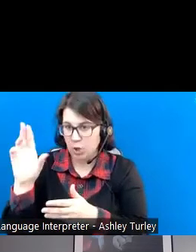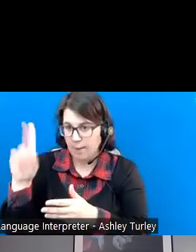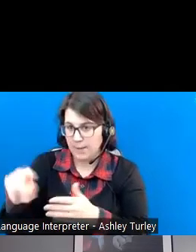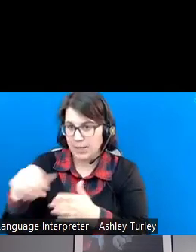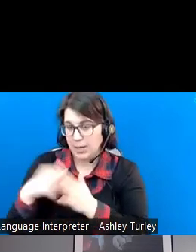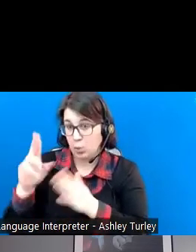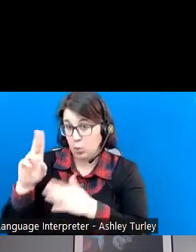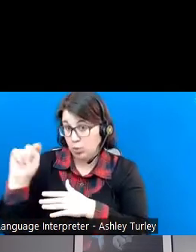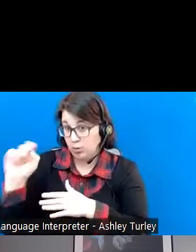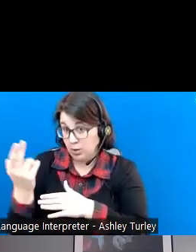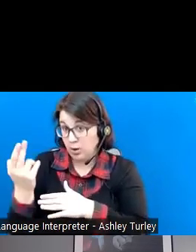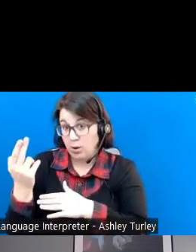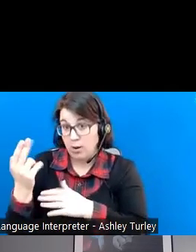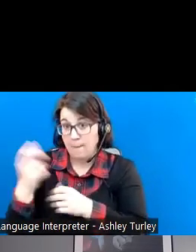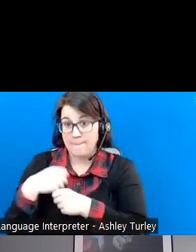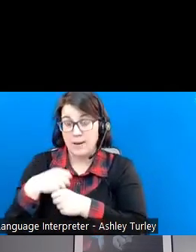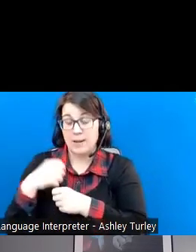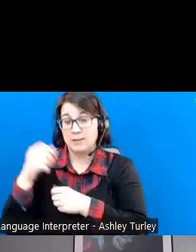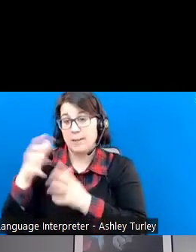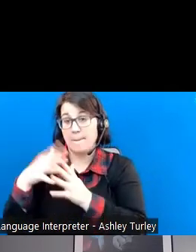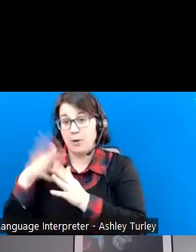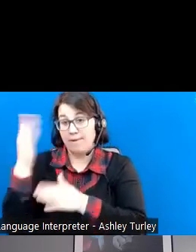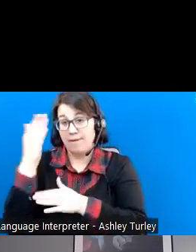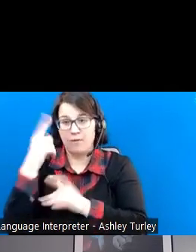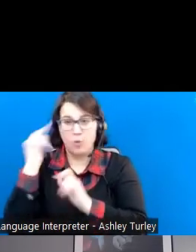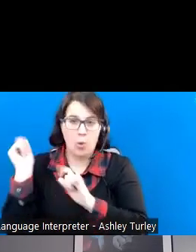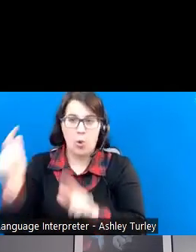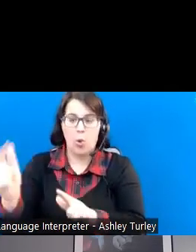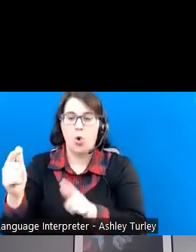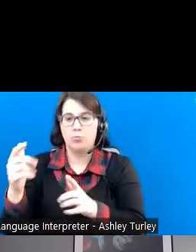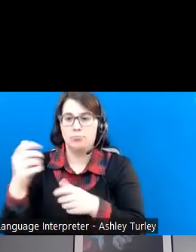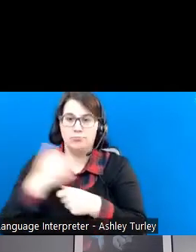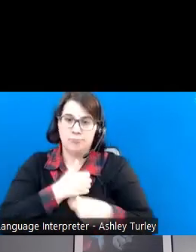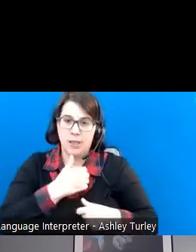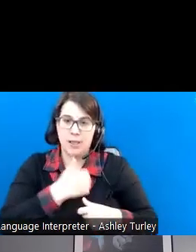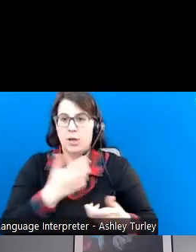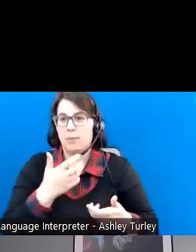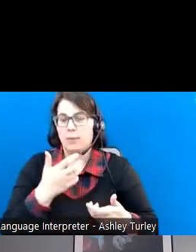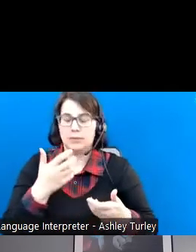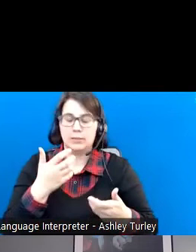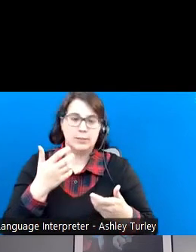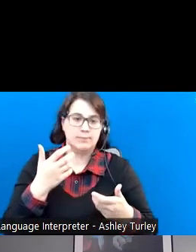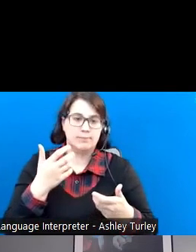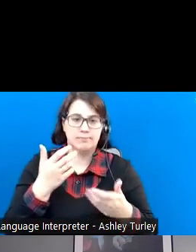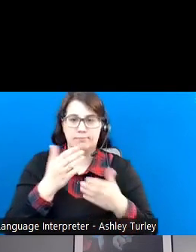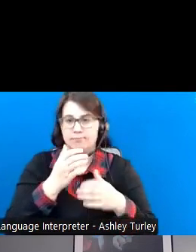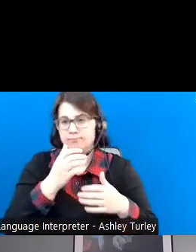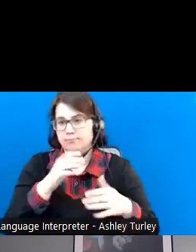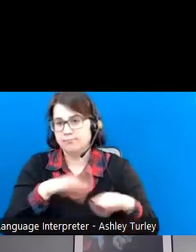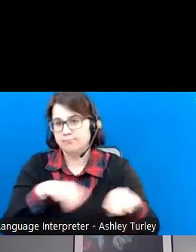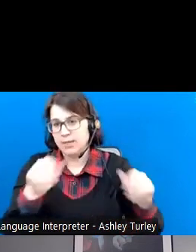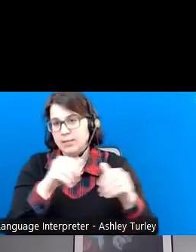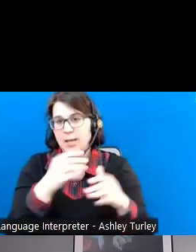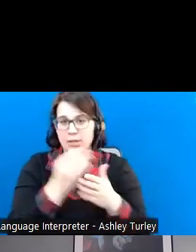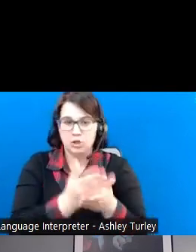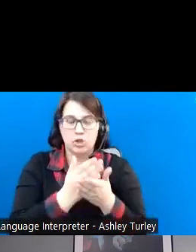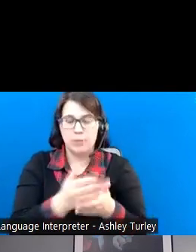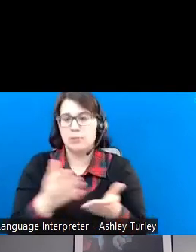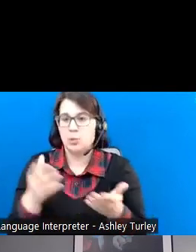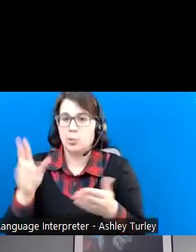for all military bases, ships, and those types of things. Uniforms, furniture, office supplies. One of the